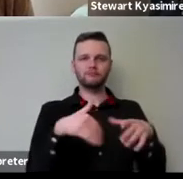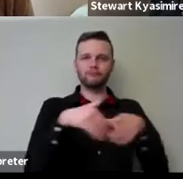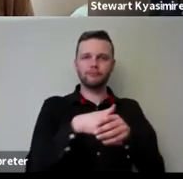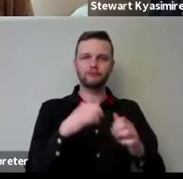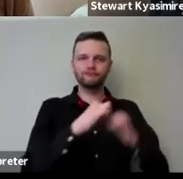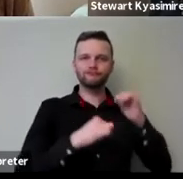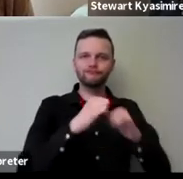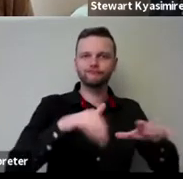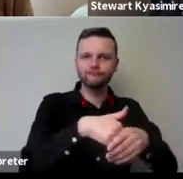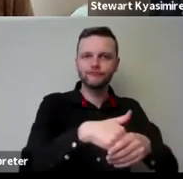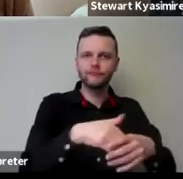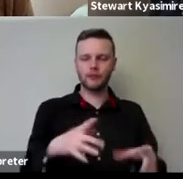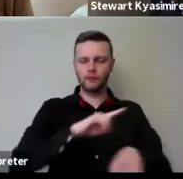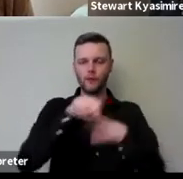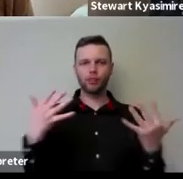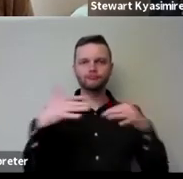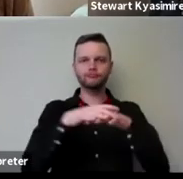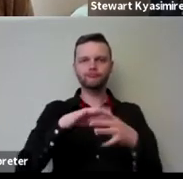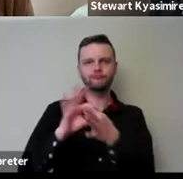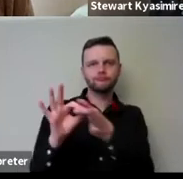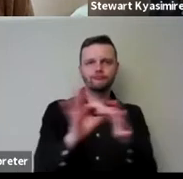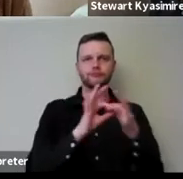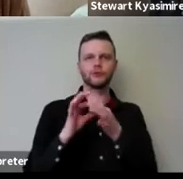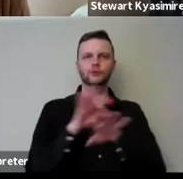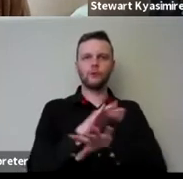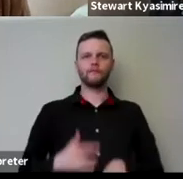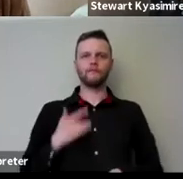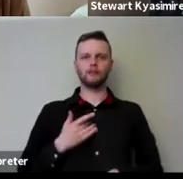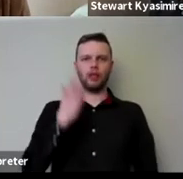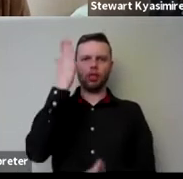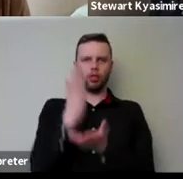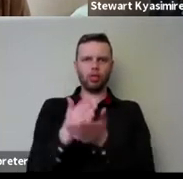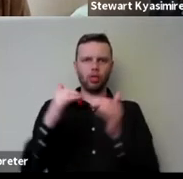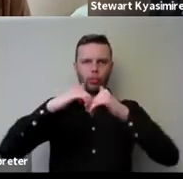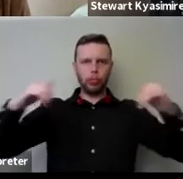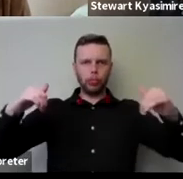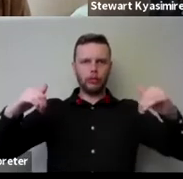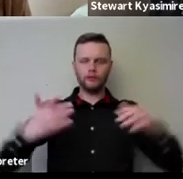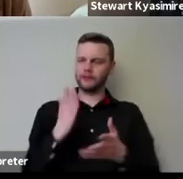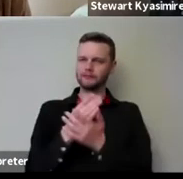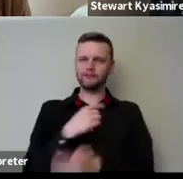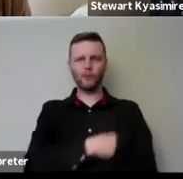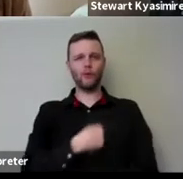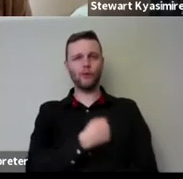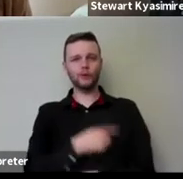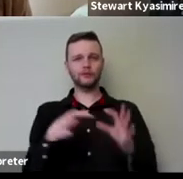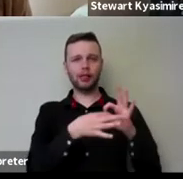so that we can avoid that perceived divide and achieve some honest collaboration um which brings us back to